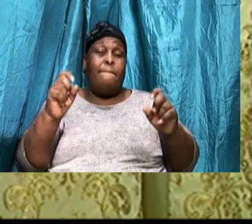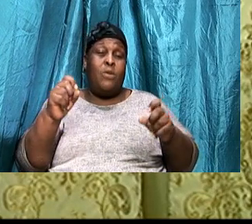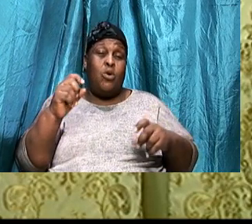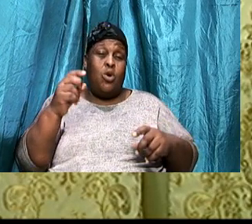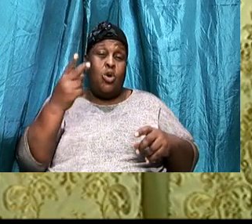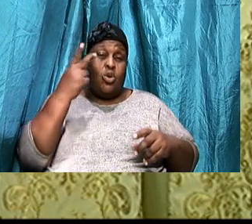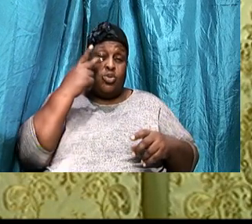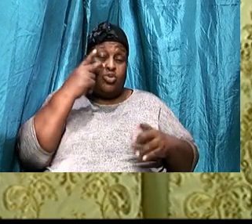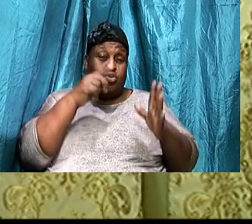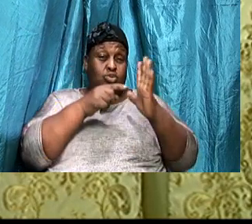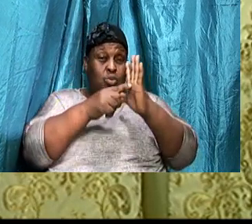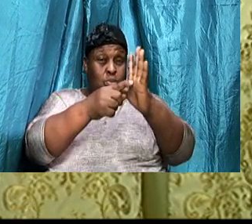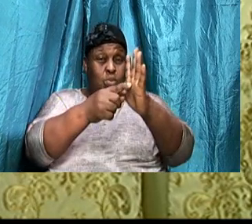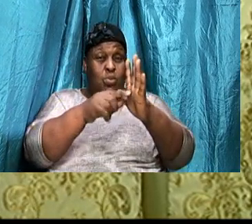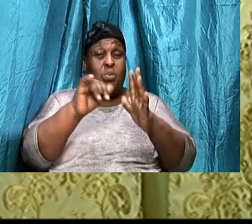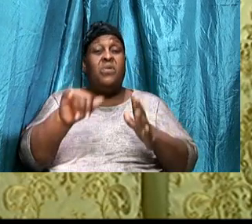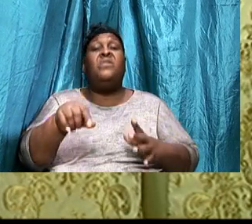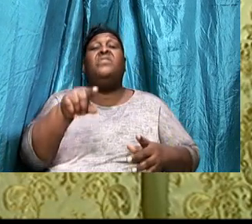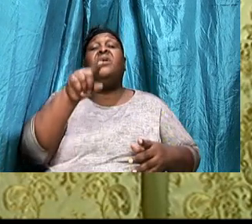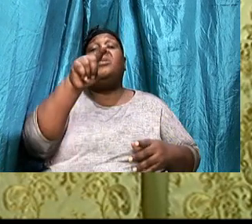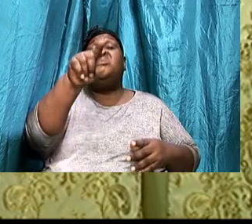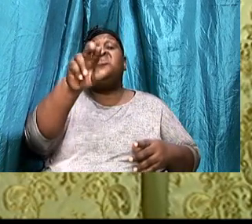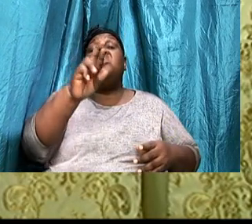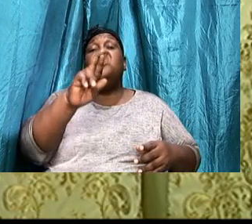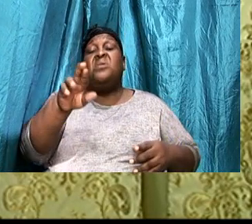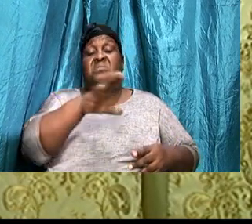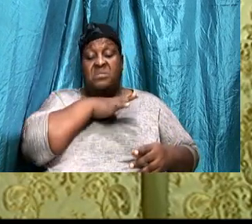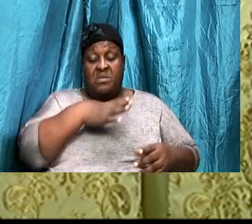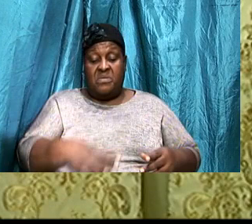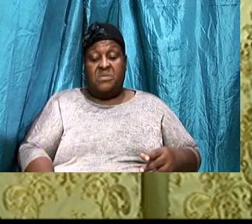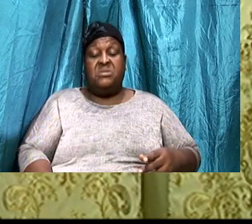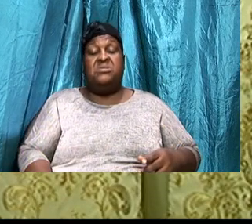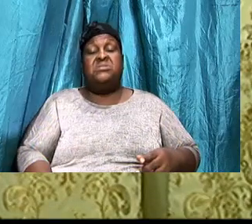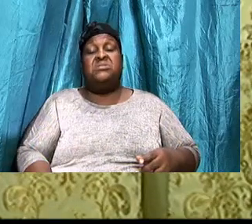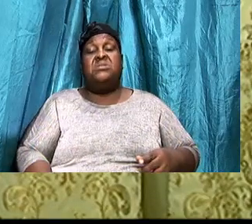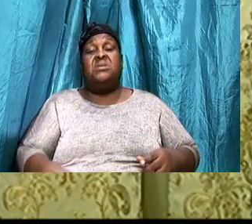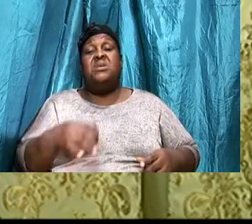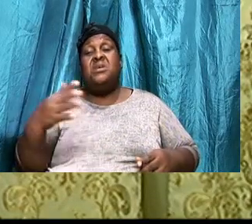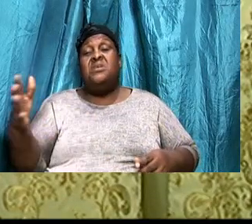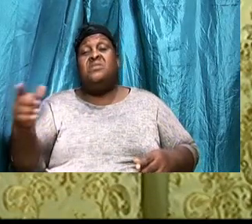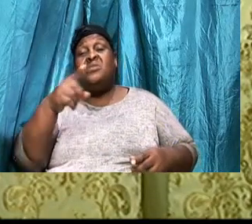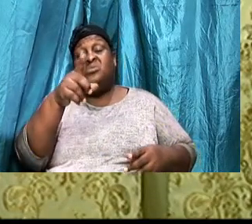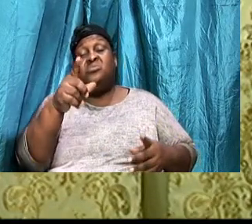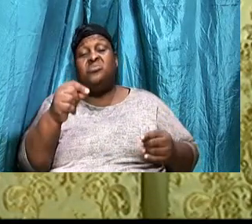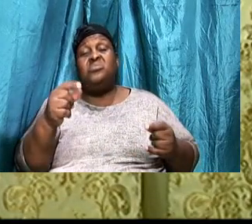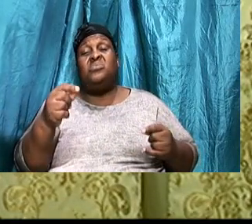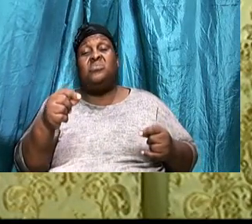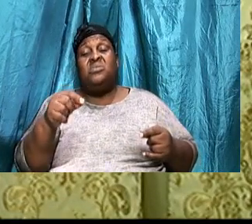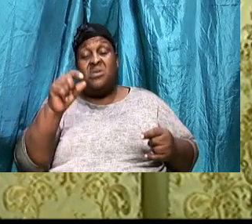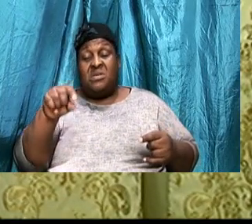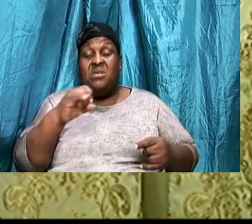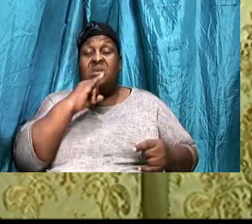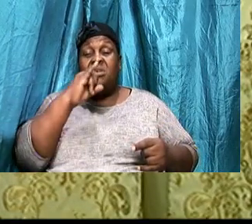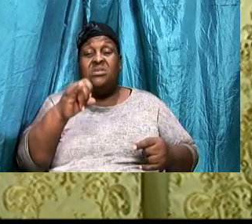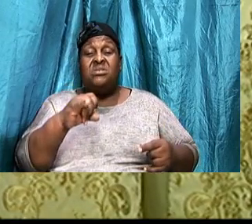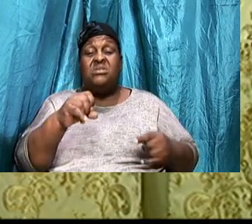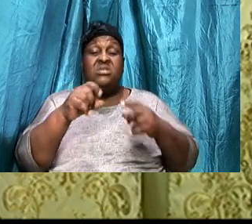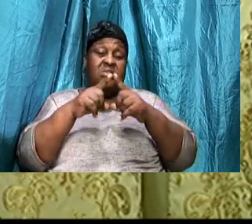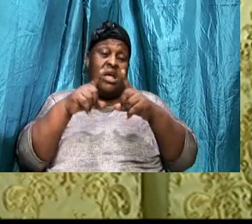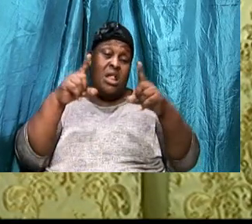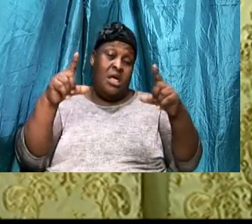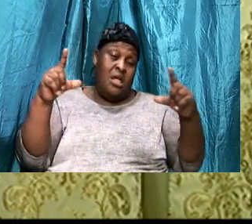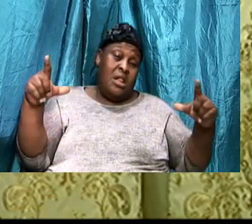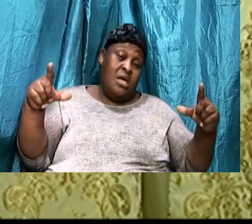Are they saying, That this is what heaven is about, The things that you do, Are they saying, That this is the language,